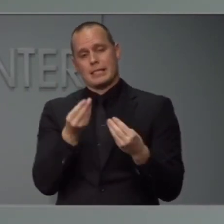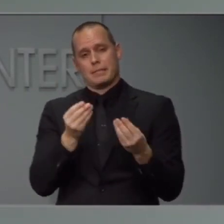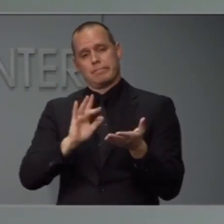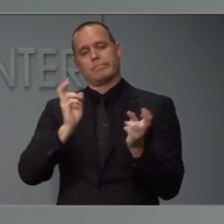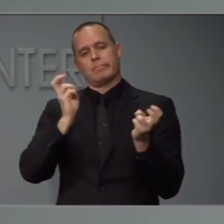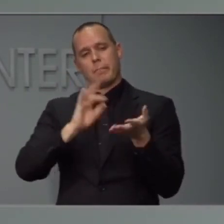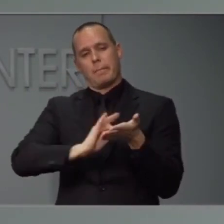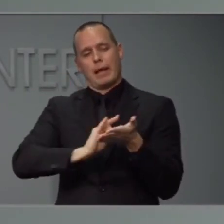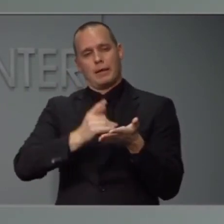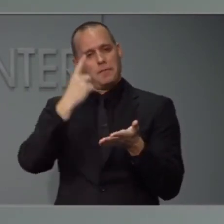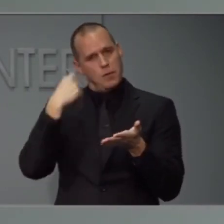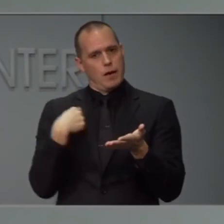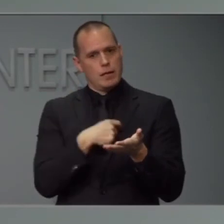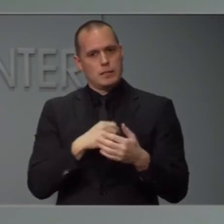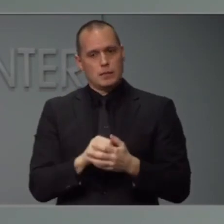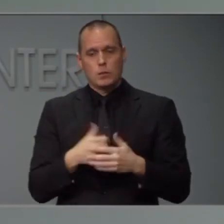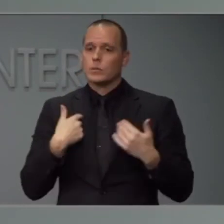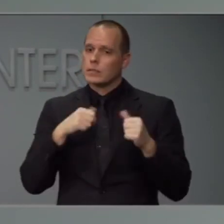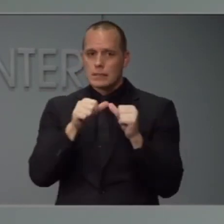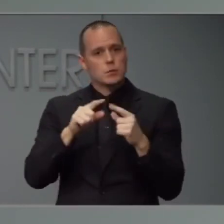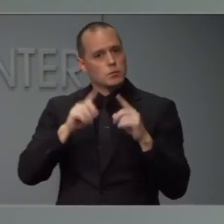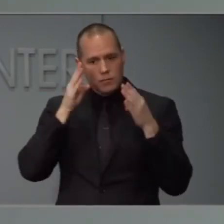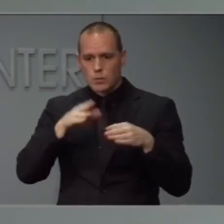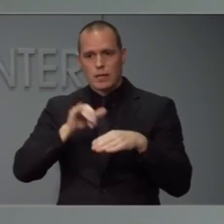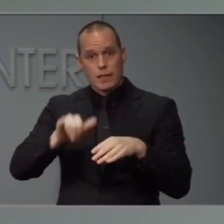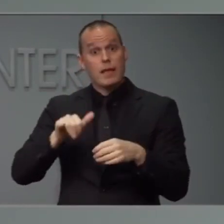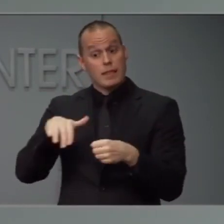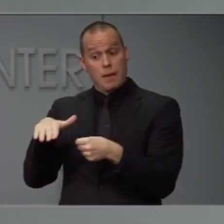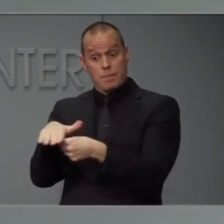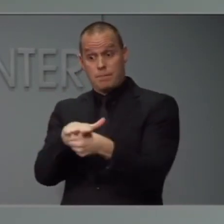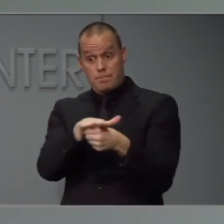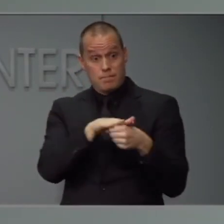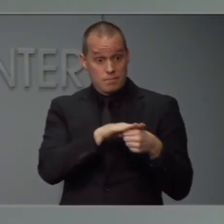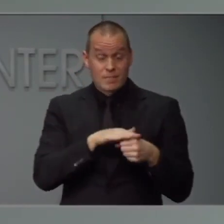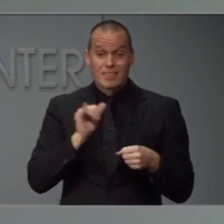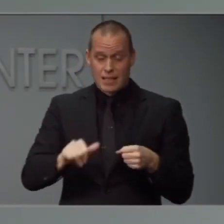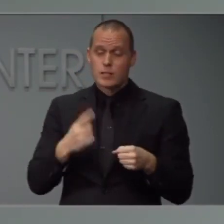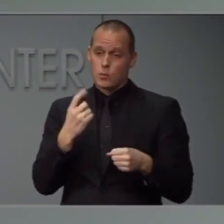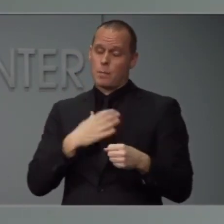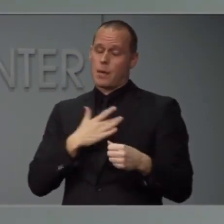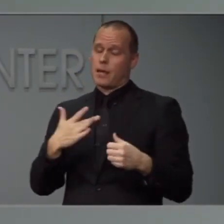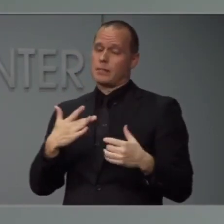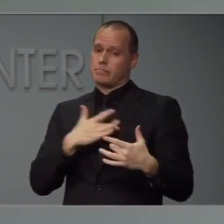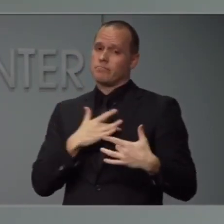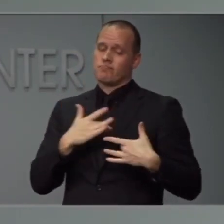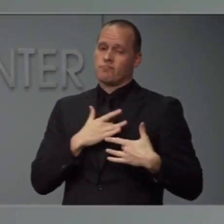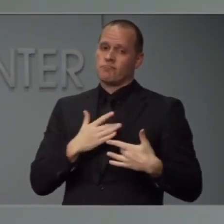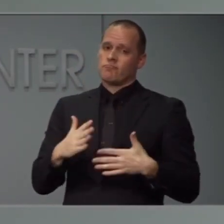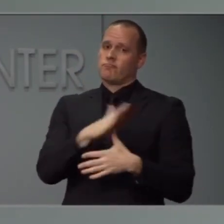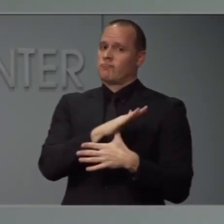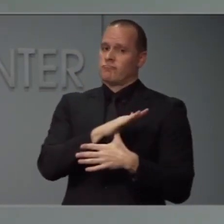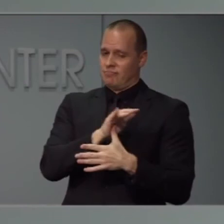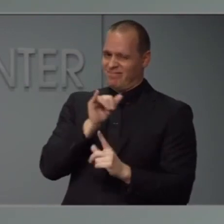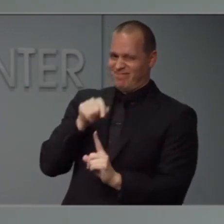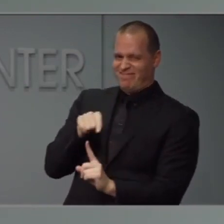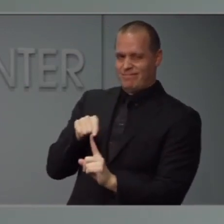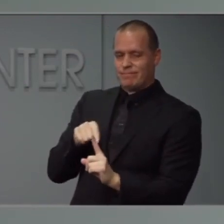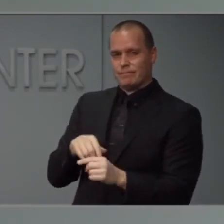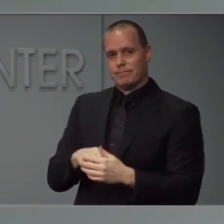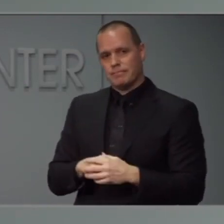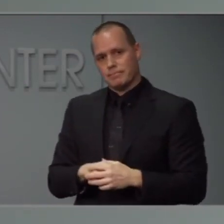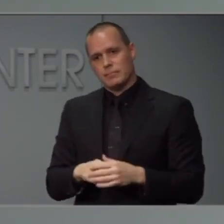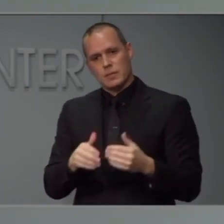on that because I will say those populations continue to be one of my biggest areas of concern as we go